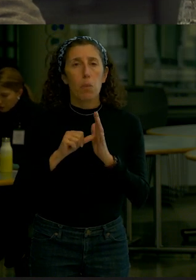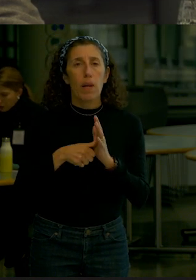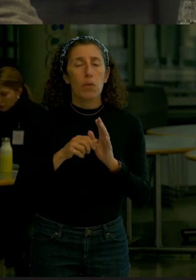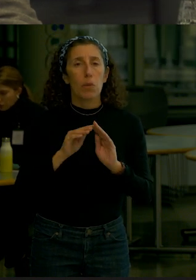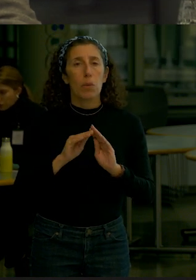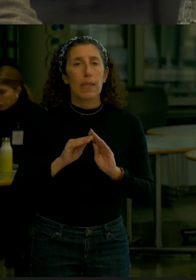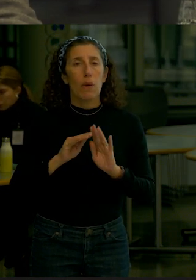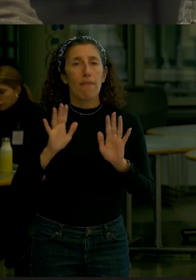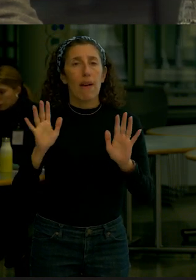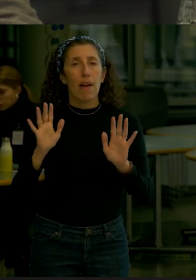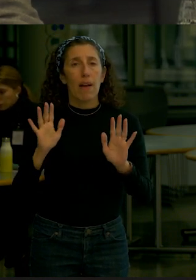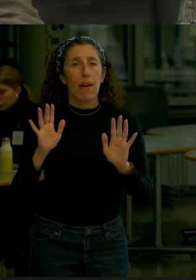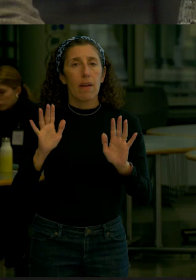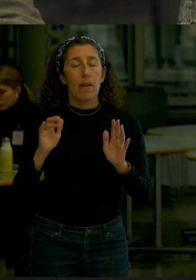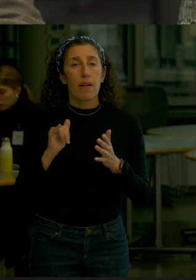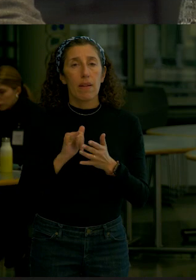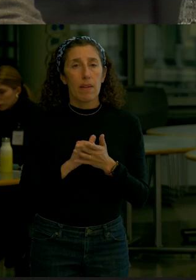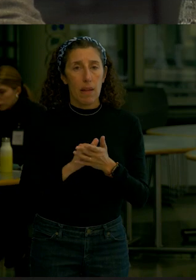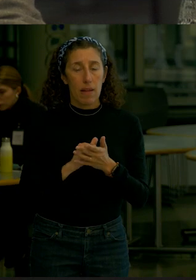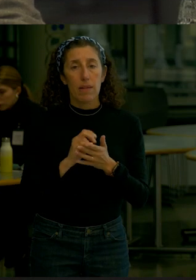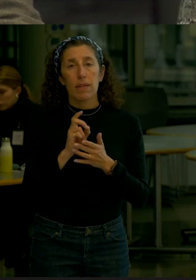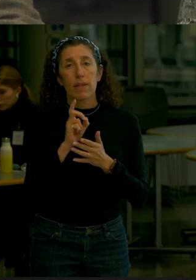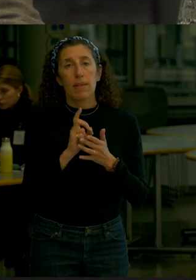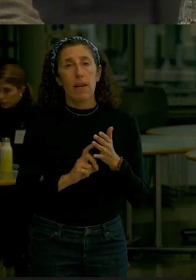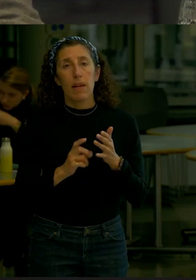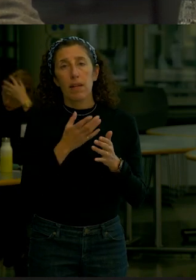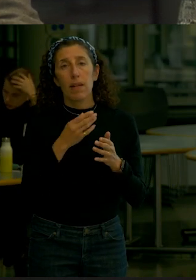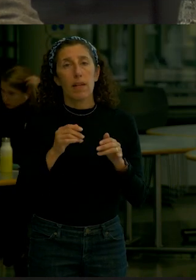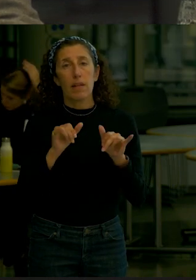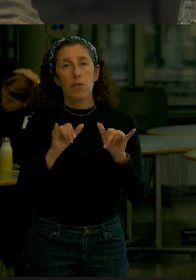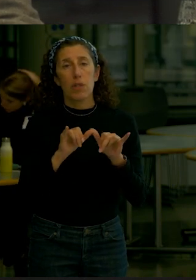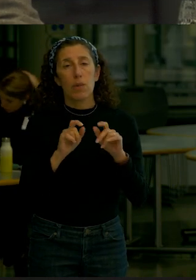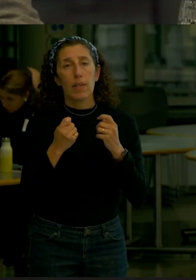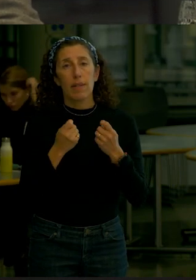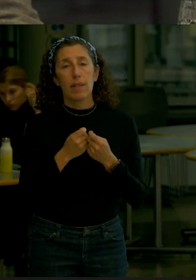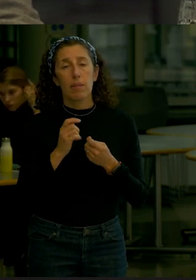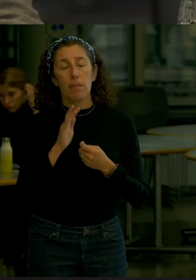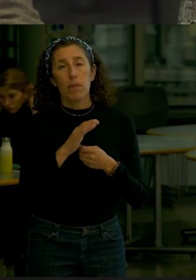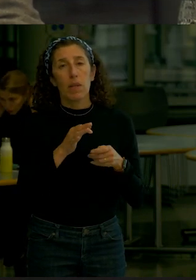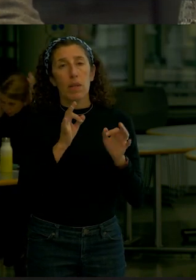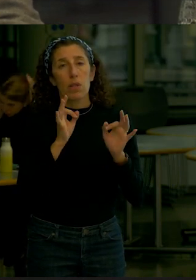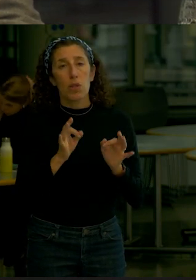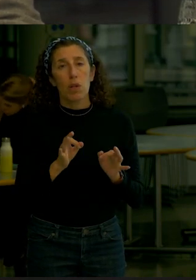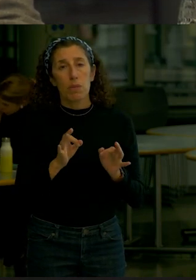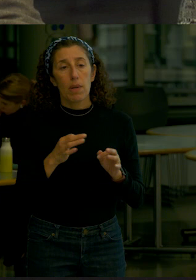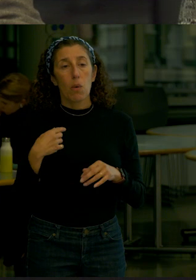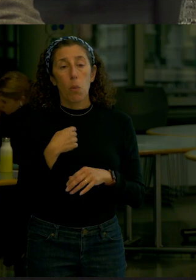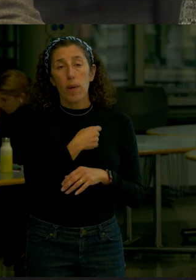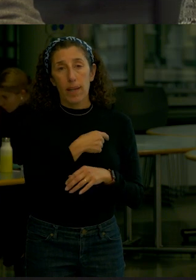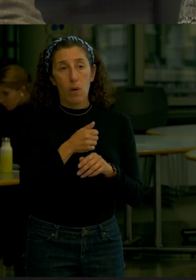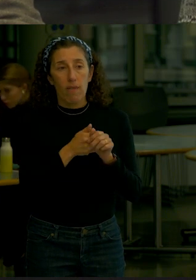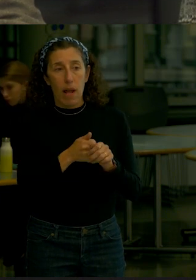our design team's judgment, engineering judgment is something that we're relying on and the FEMA guidance is